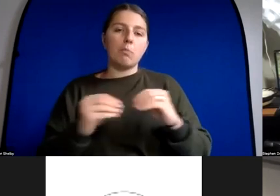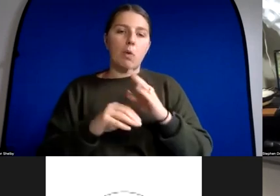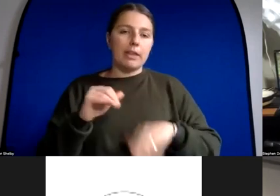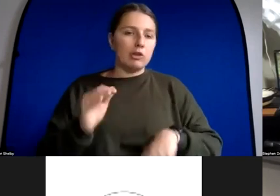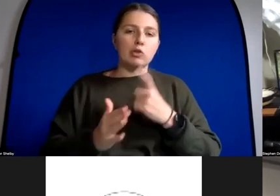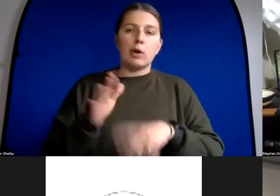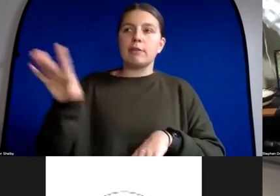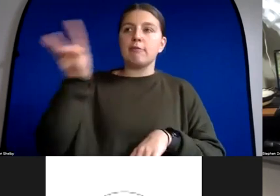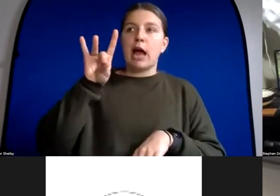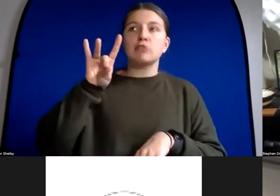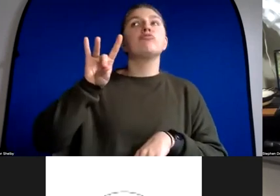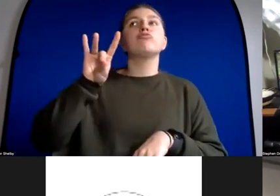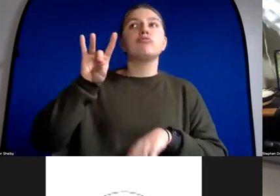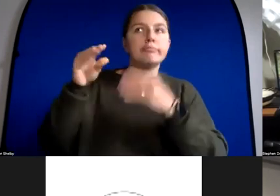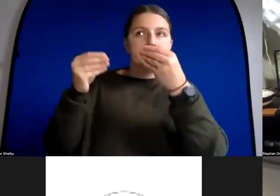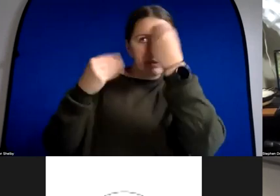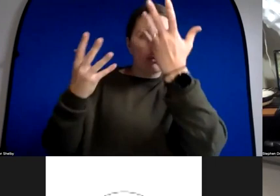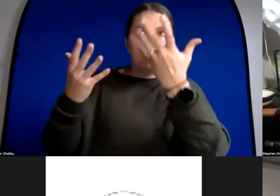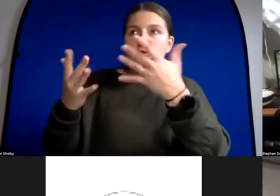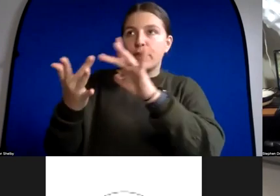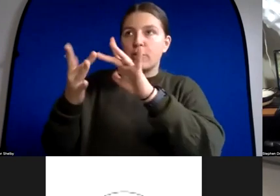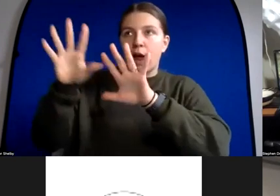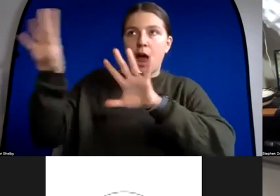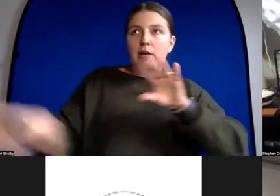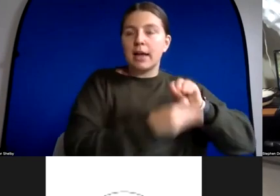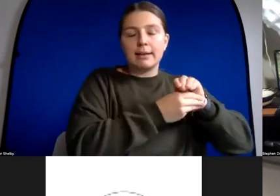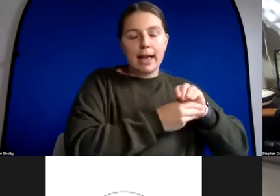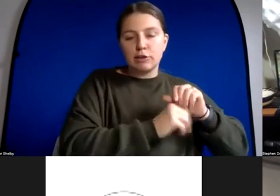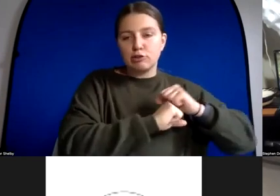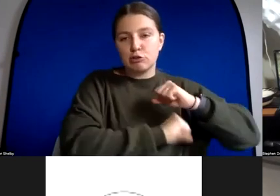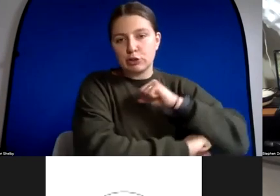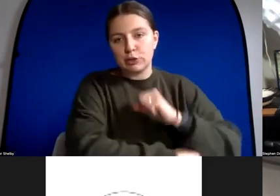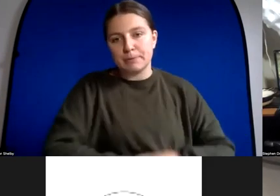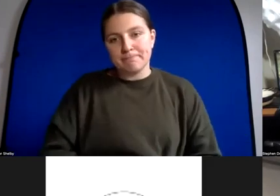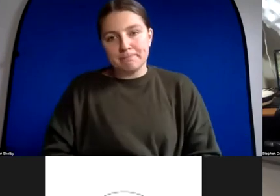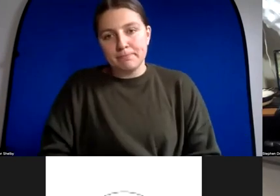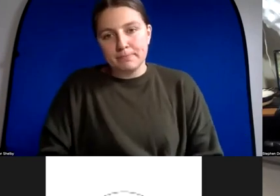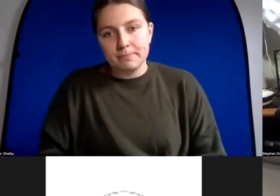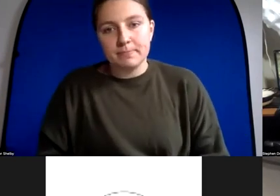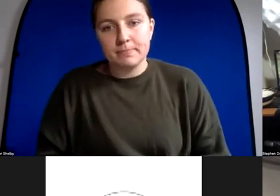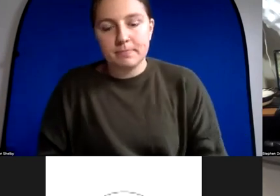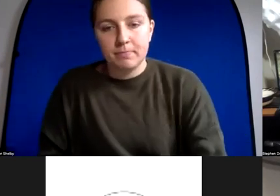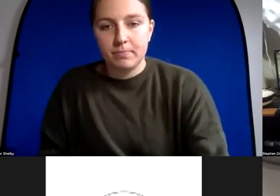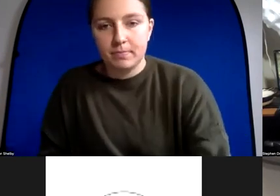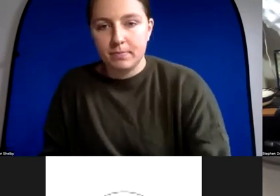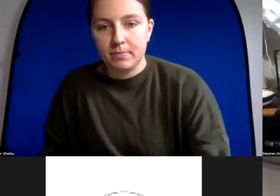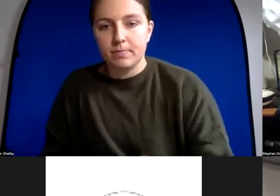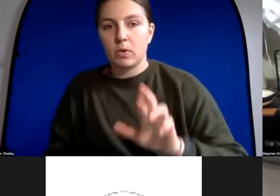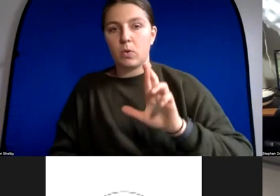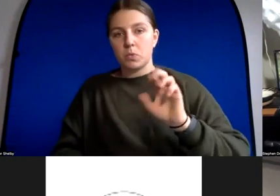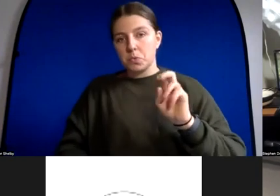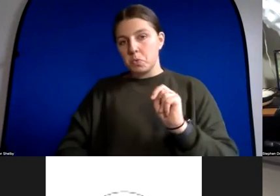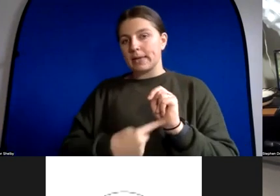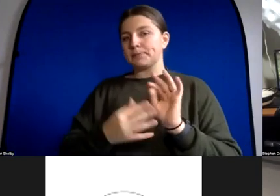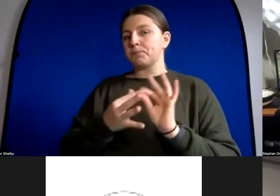websites around the world i think that um i'm uh 100 on board with the